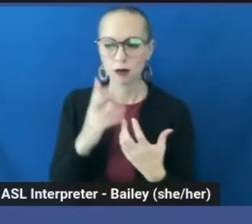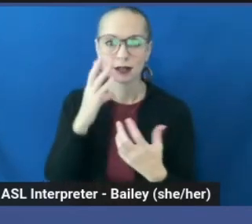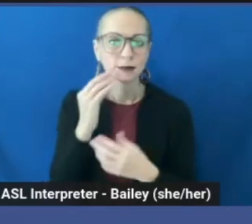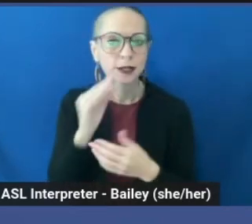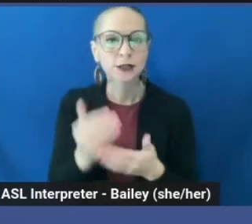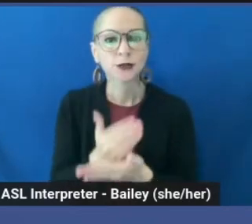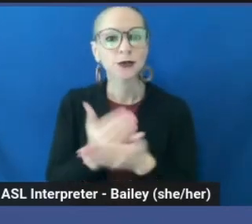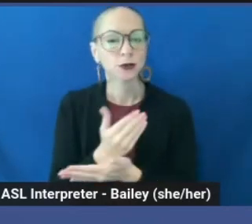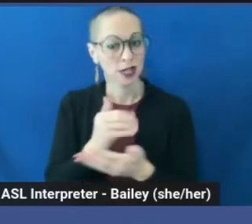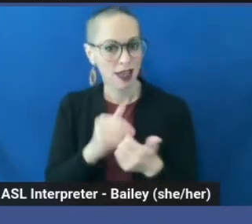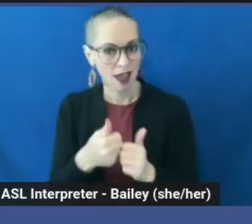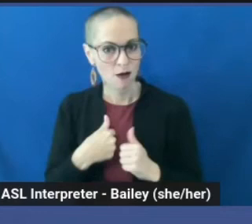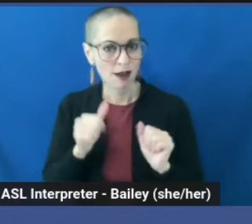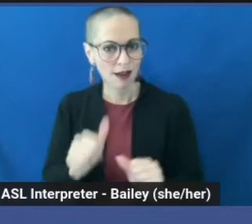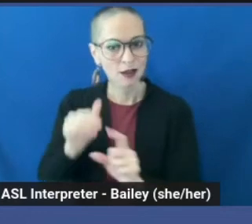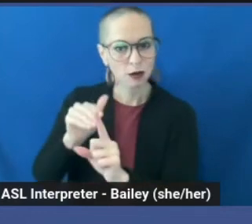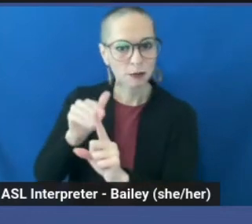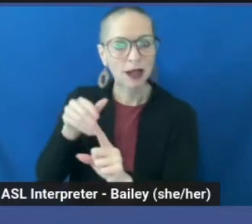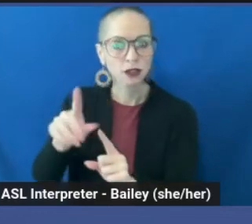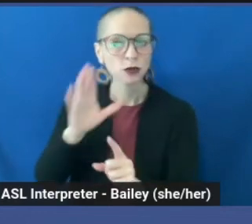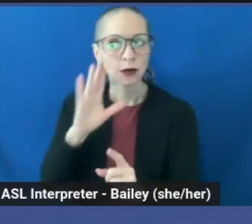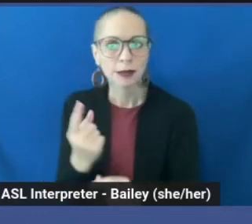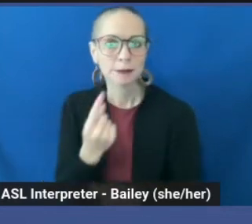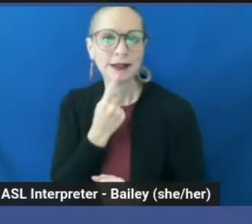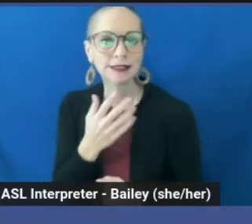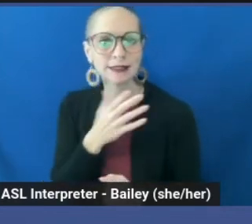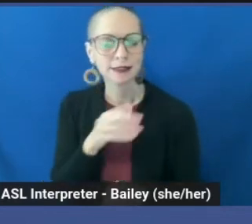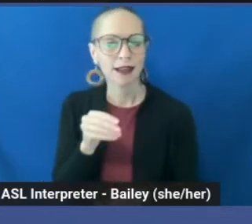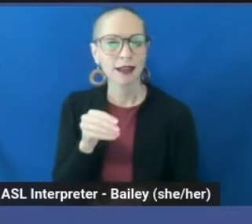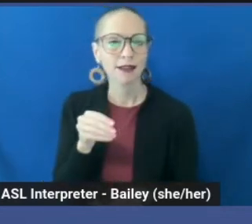what can I do to remind them that they will be missed and that there is so much life out there to live?